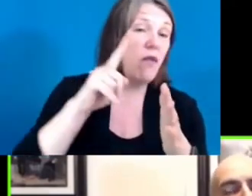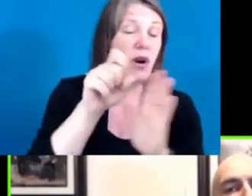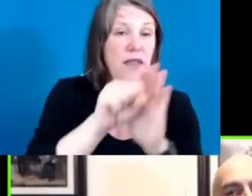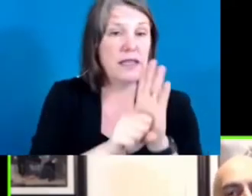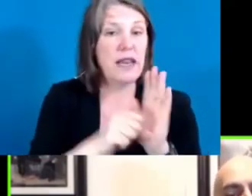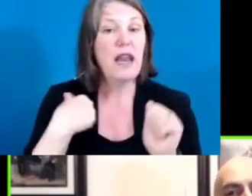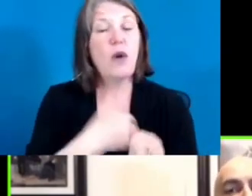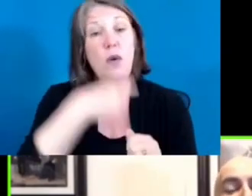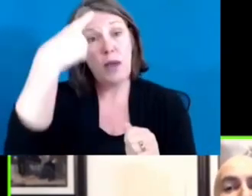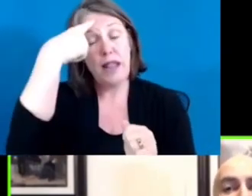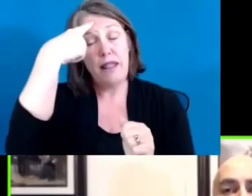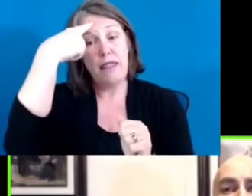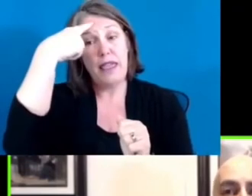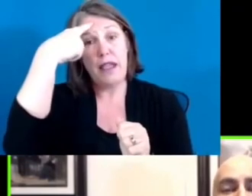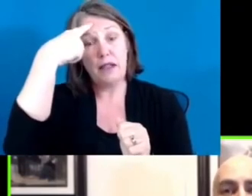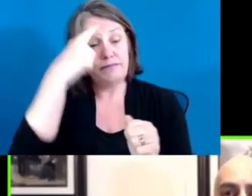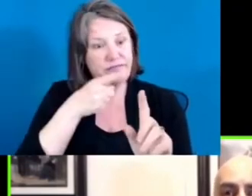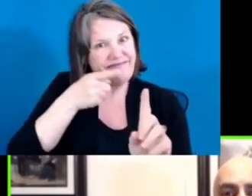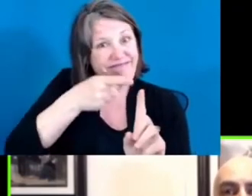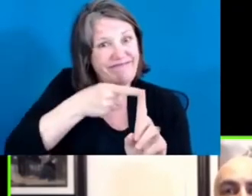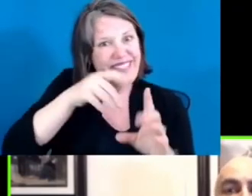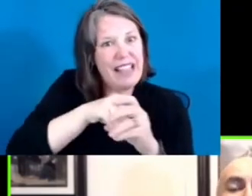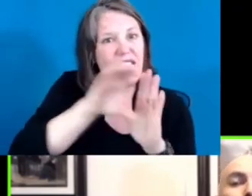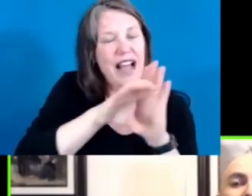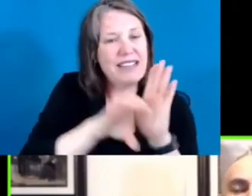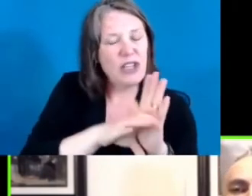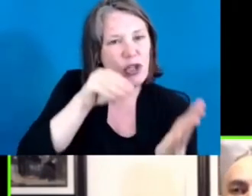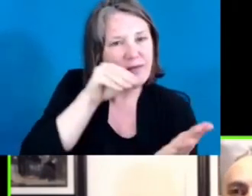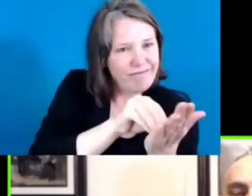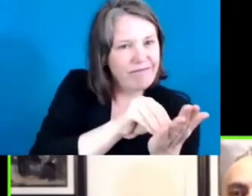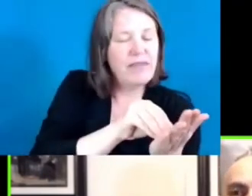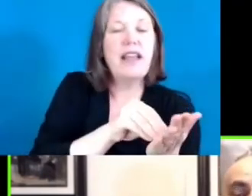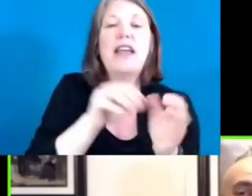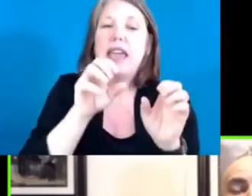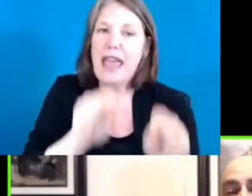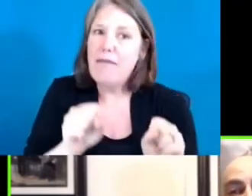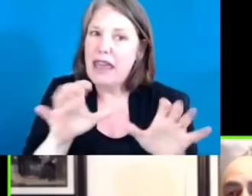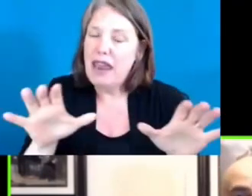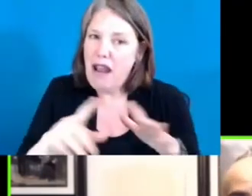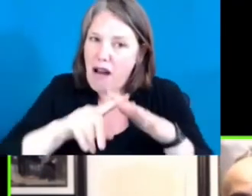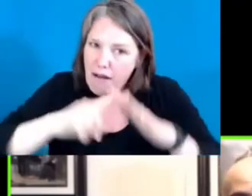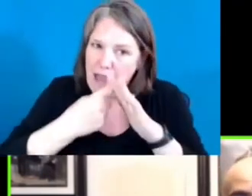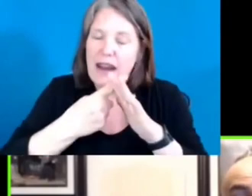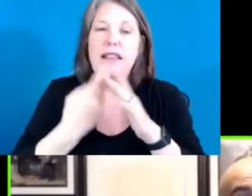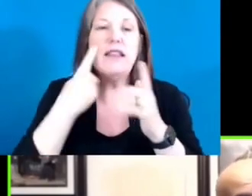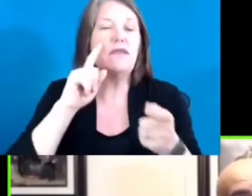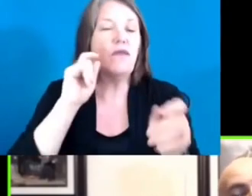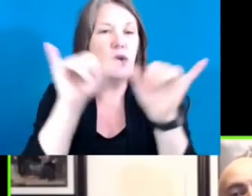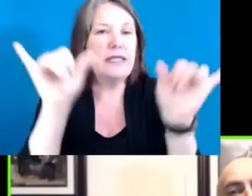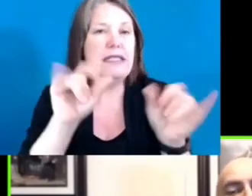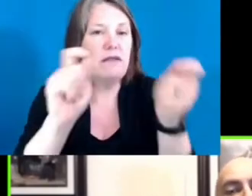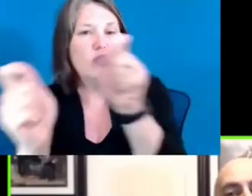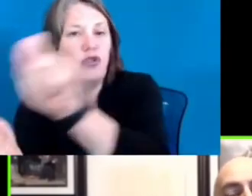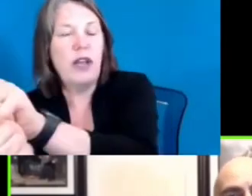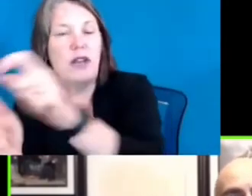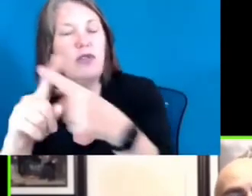very powerful catalyst for systematic change, to update our education system to meet the needs of all of our children, and